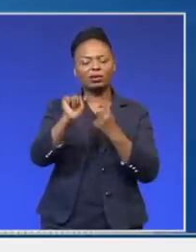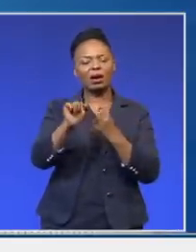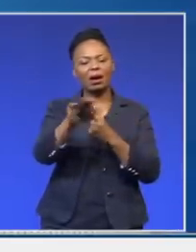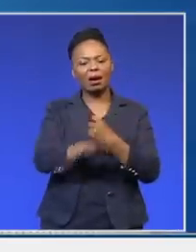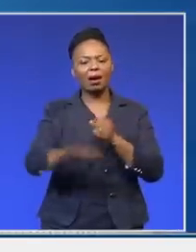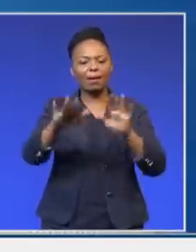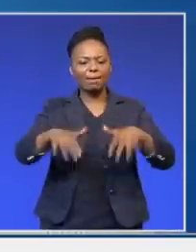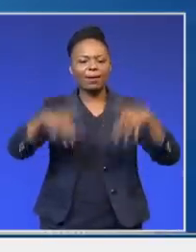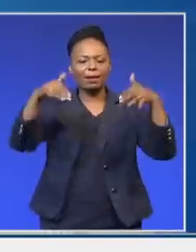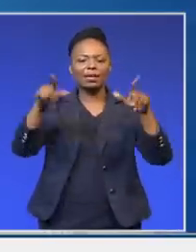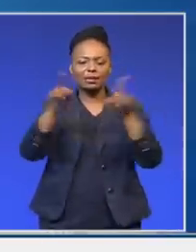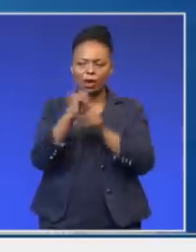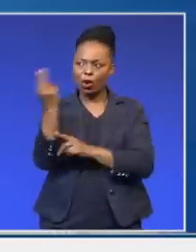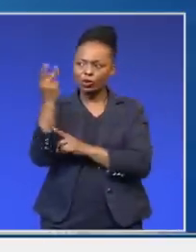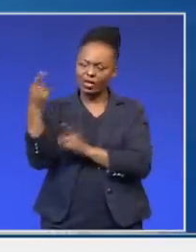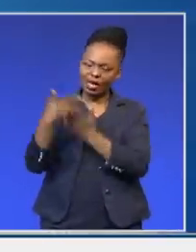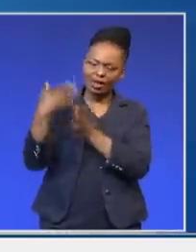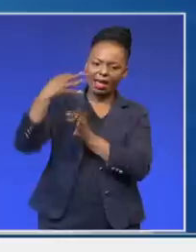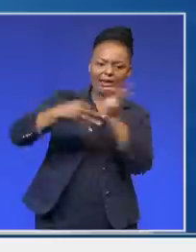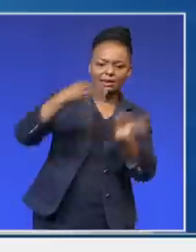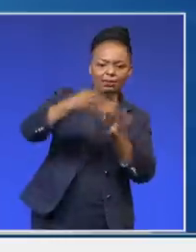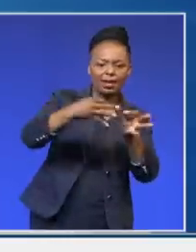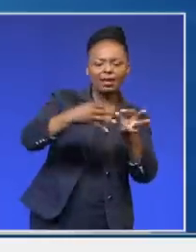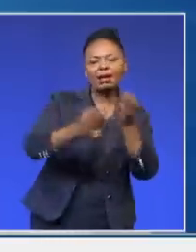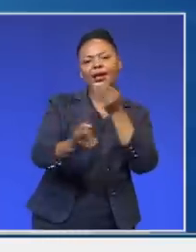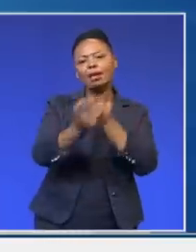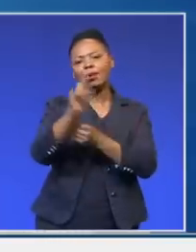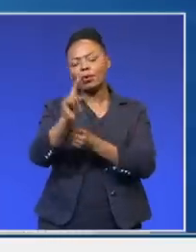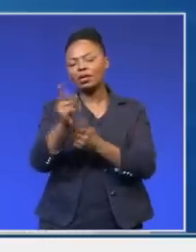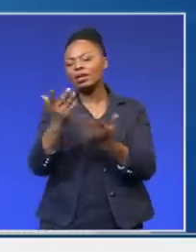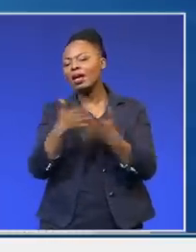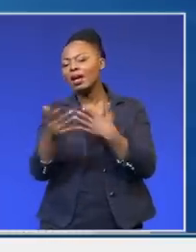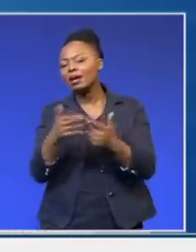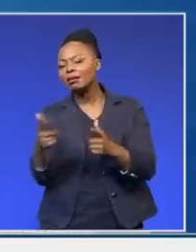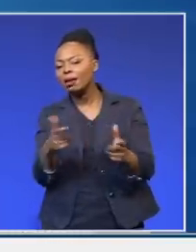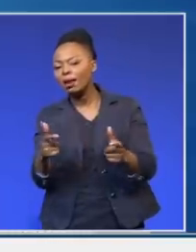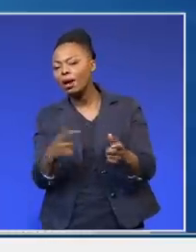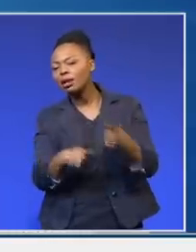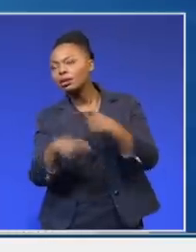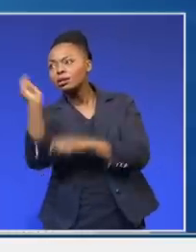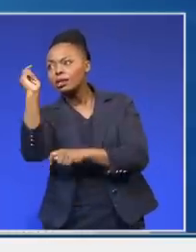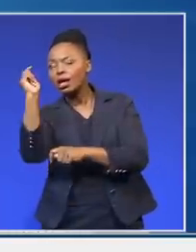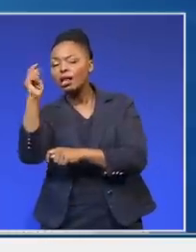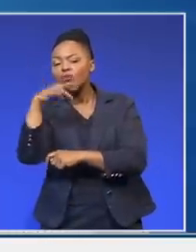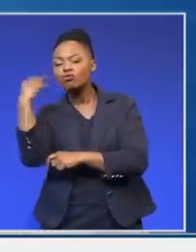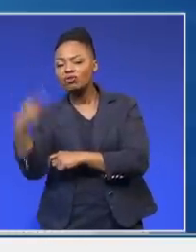exactly what happened here and if indeed any arms were sold to the Russian Federation?